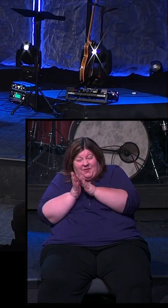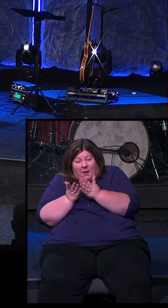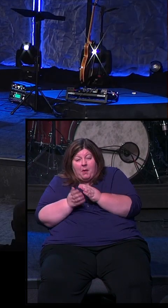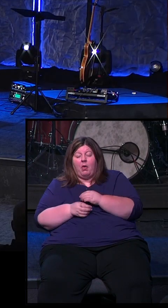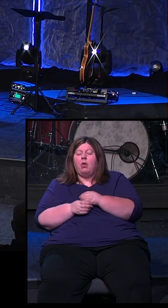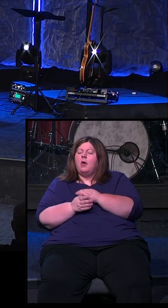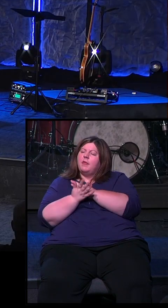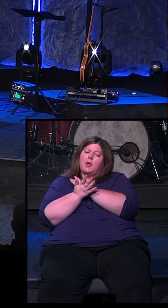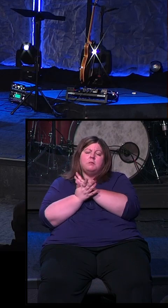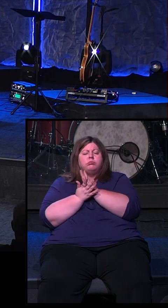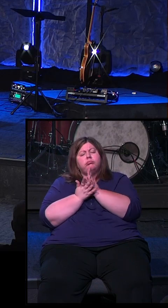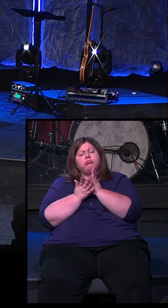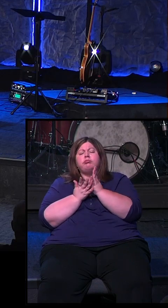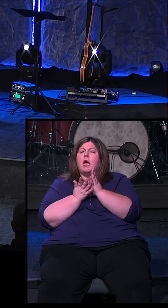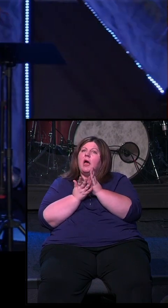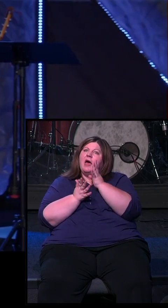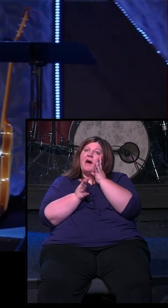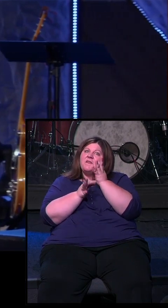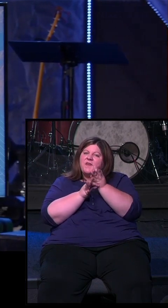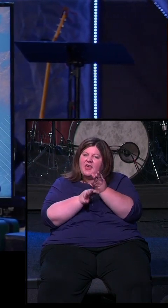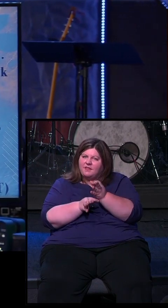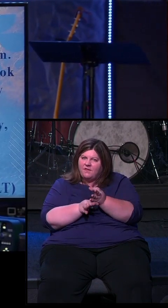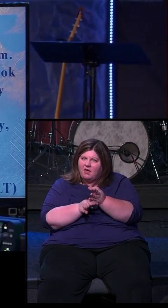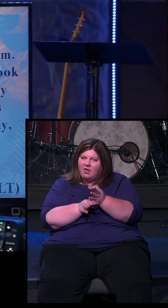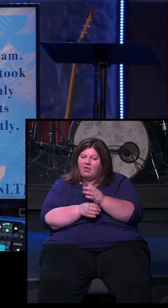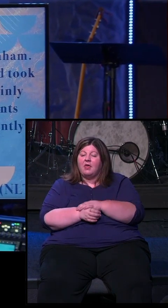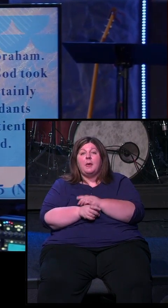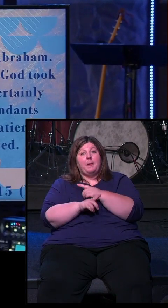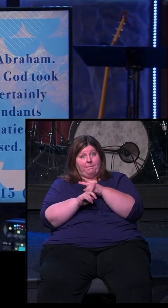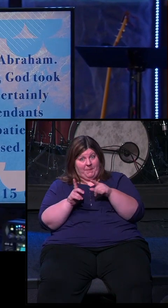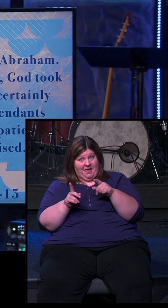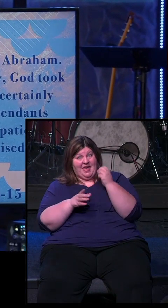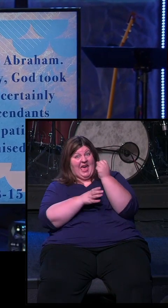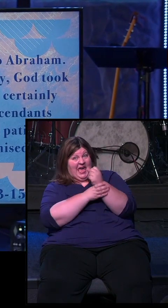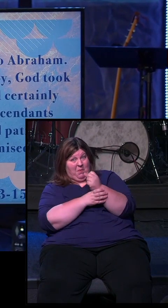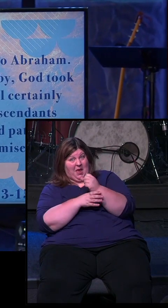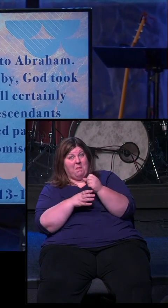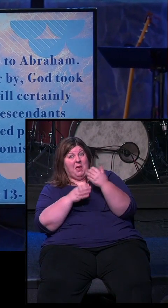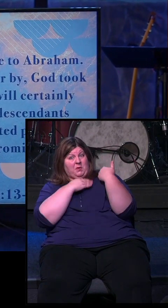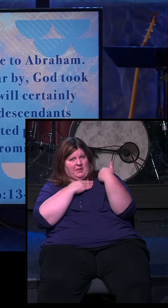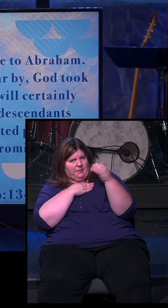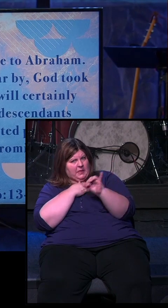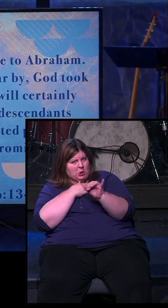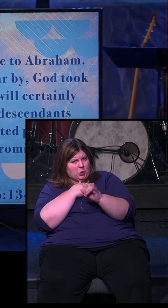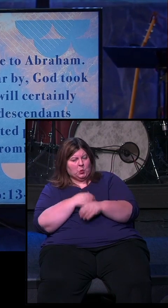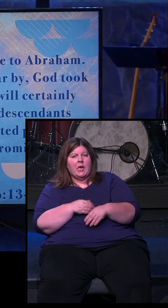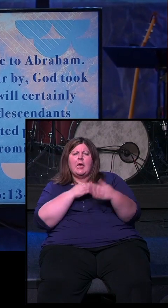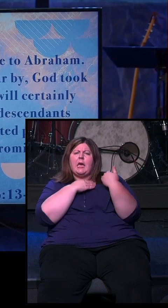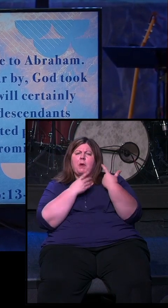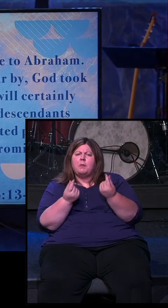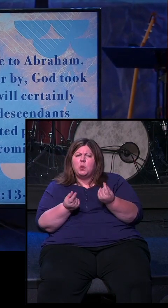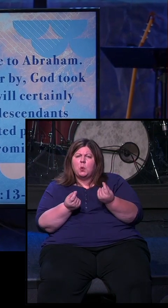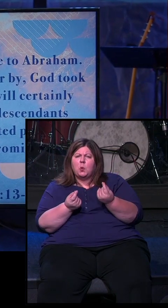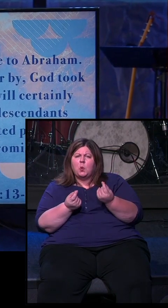through and deliver on that promise. But I don't know if you noticed, Abraham had a part to play in that as well. Did you catch it? What did Abraham have to do?